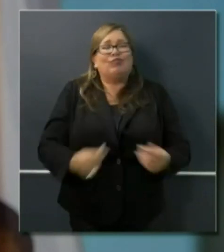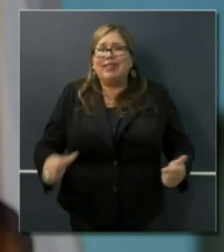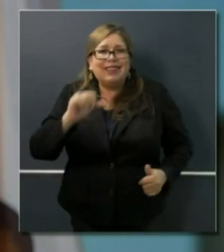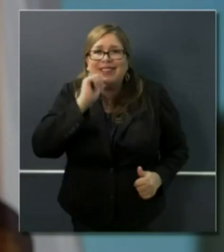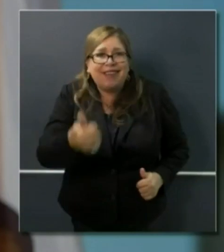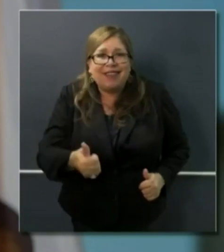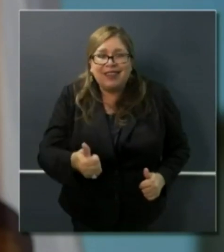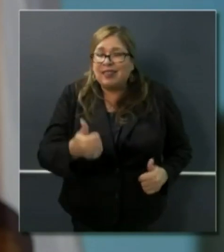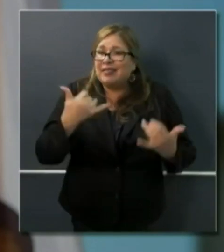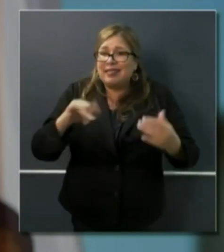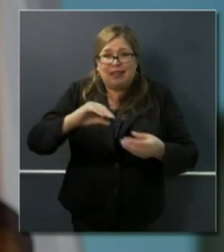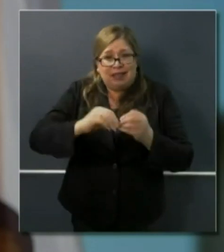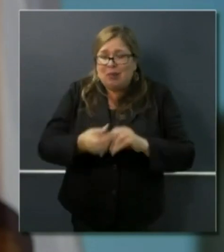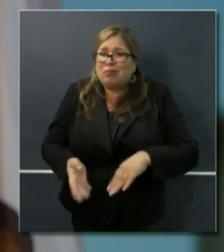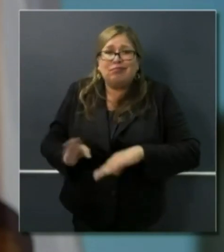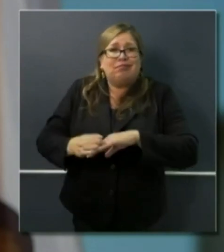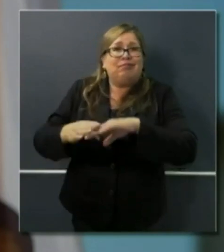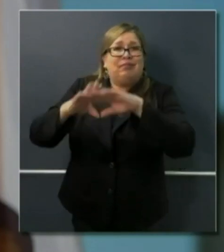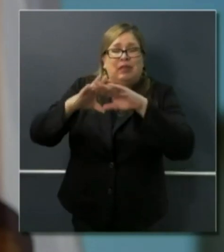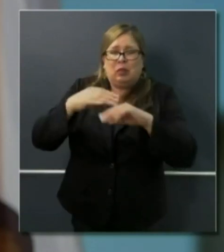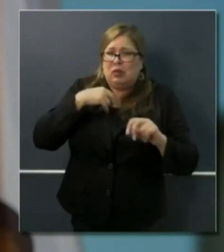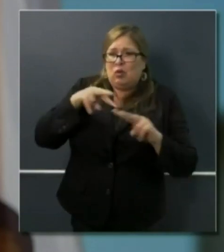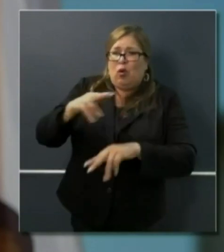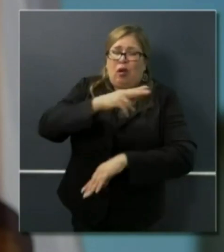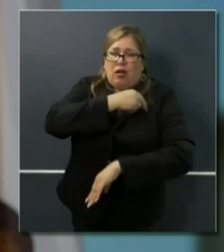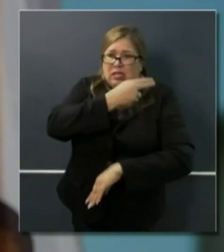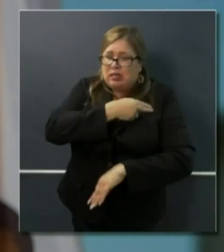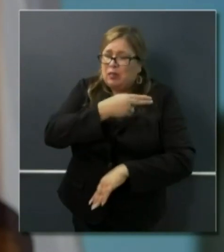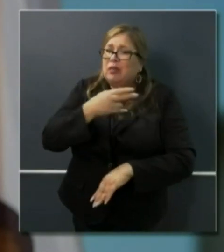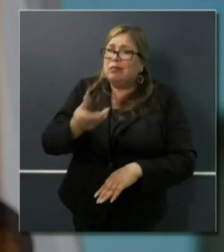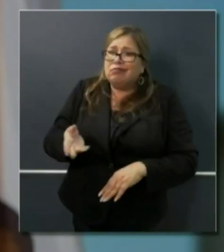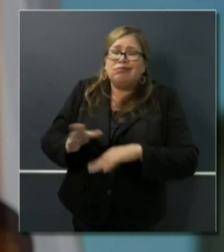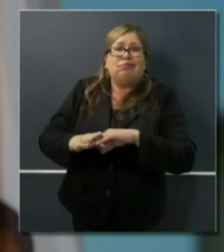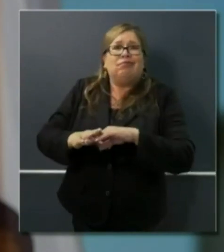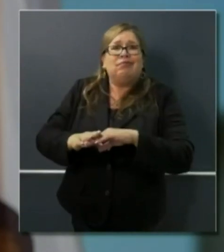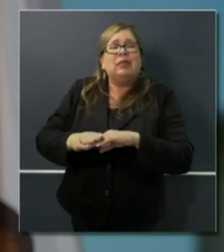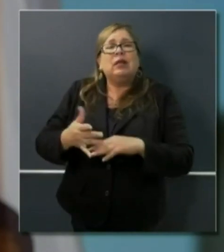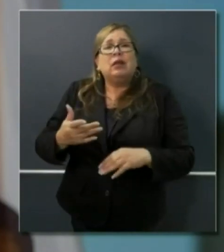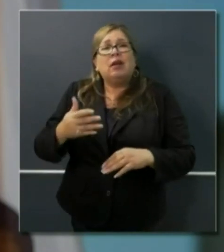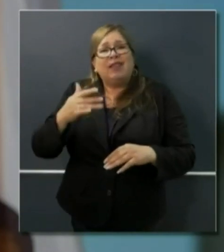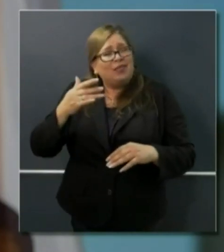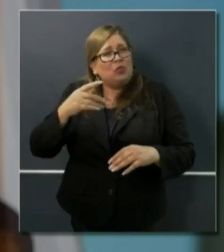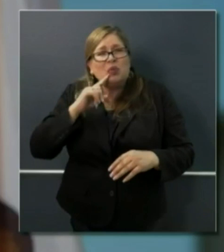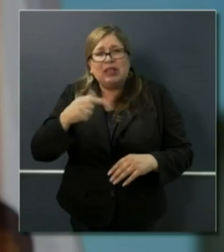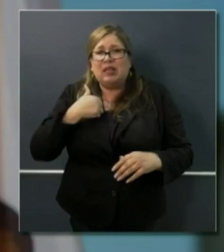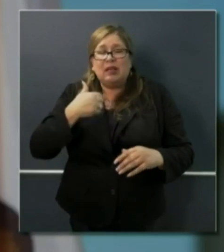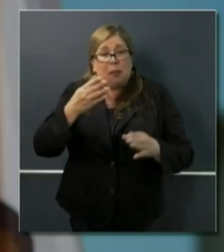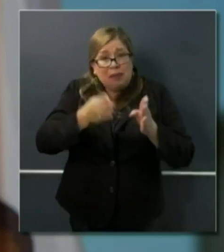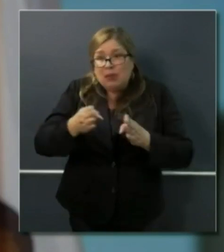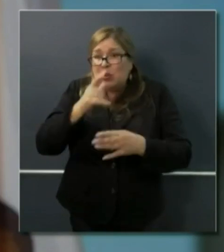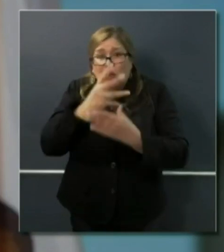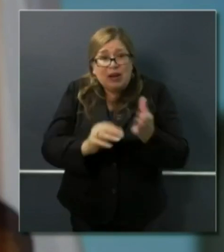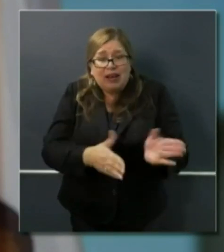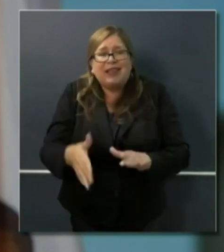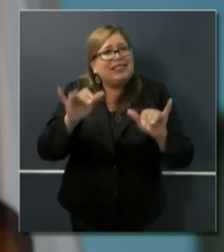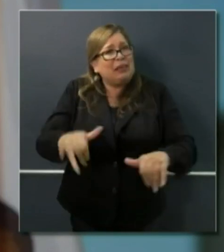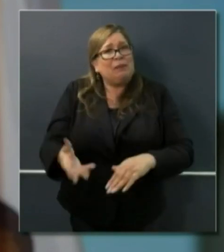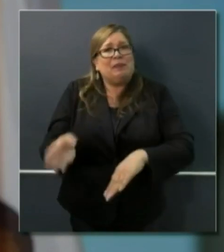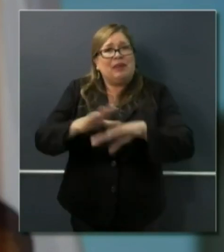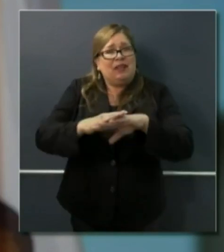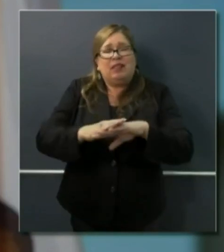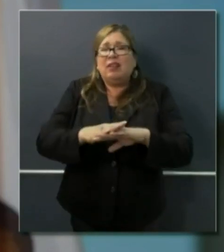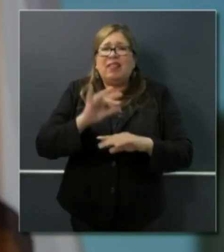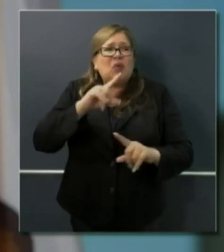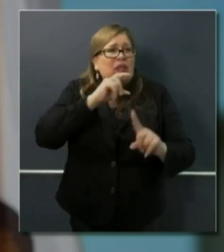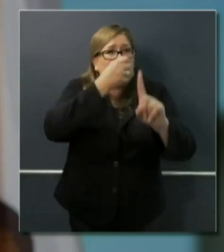too high. The rate of concern continues to permeate systems all across the state of California, large and small.